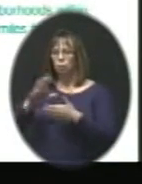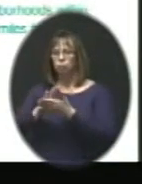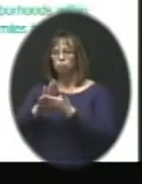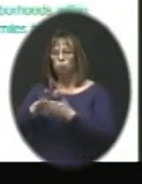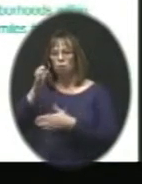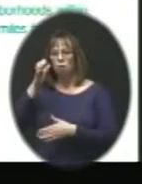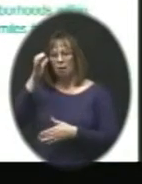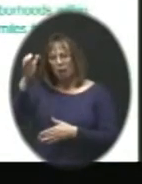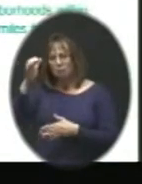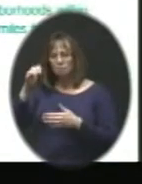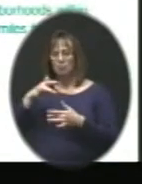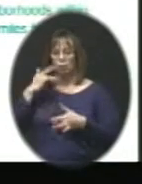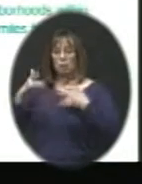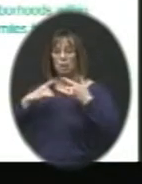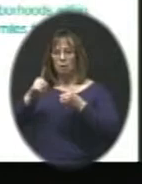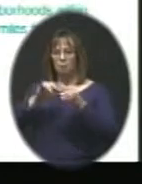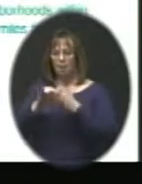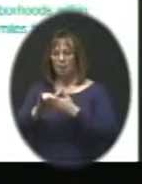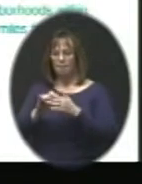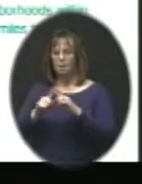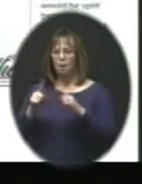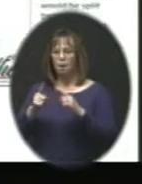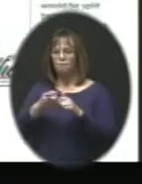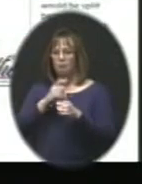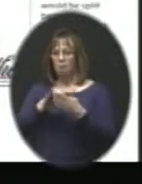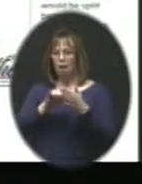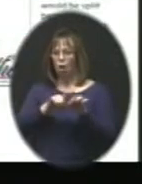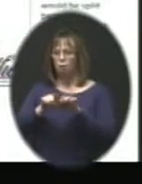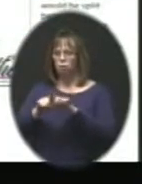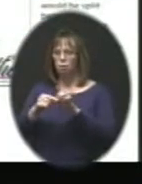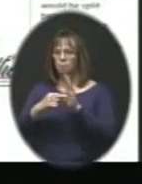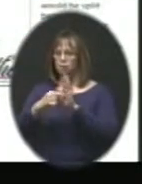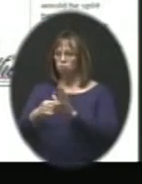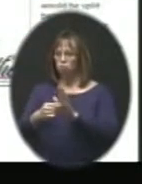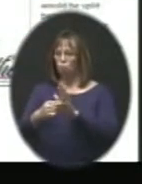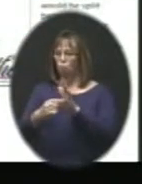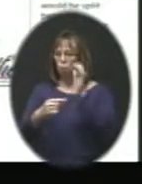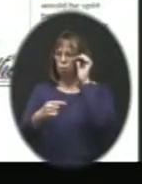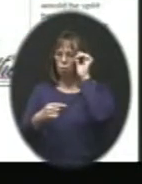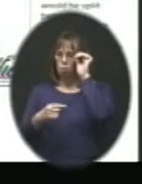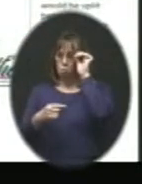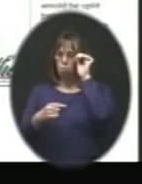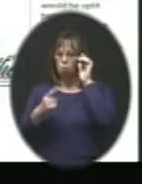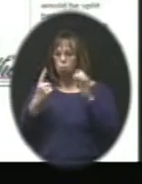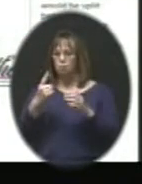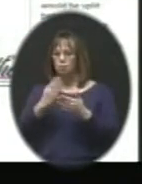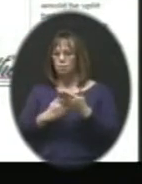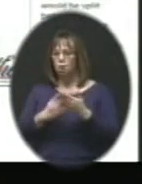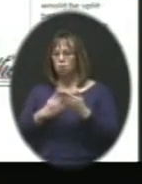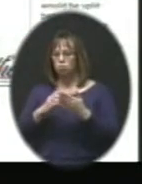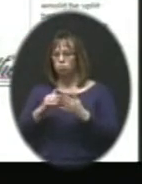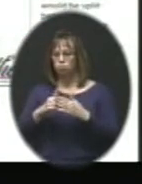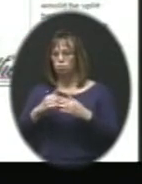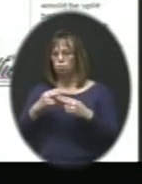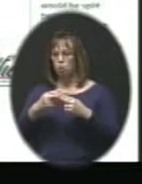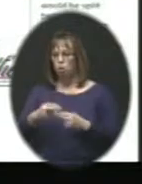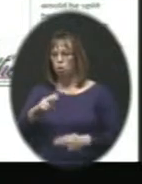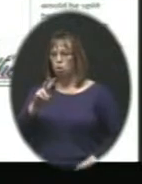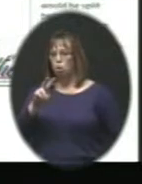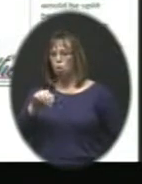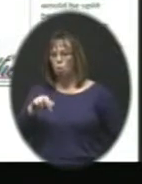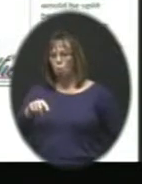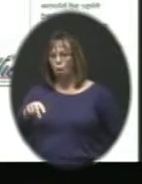they were thrilled with that particular piece. But from that also, let me share. One of the pieces here is what we're calling a walkable map.